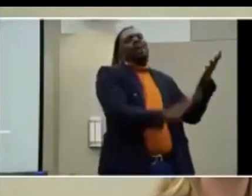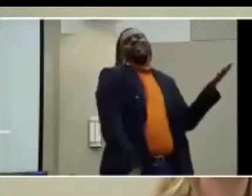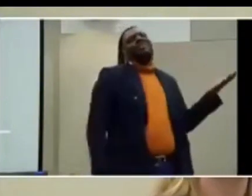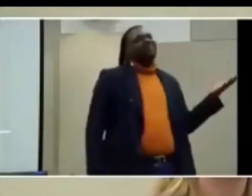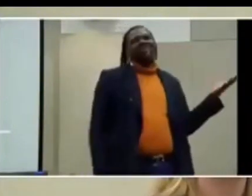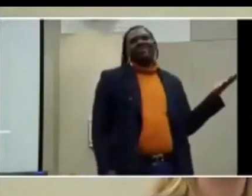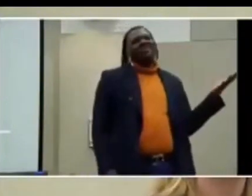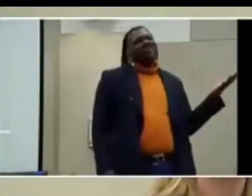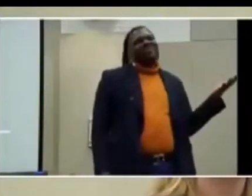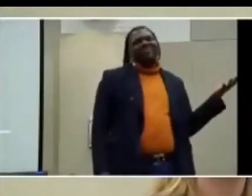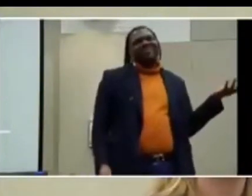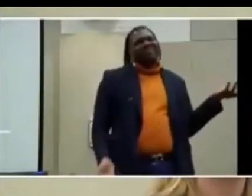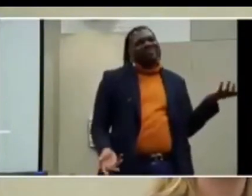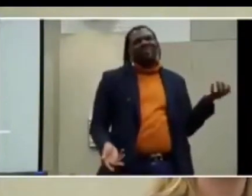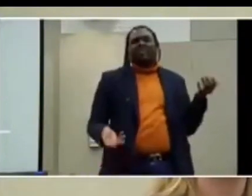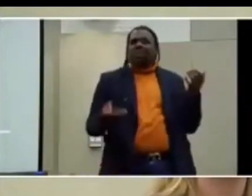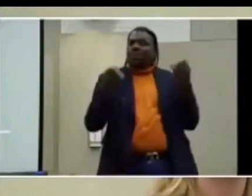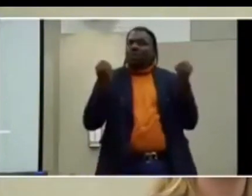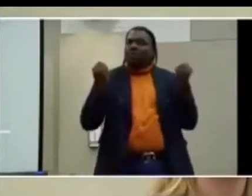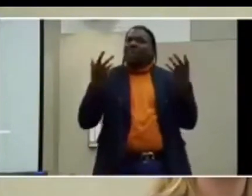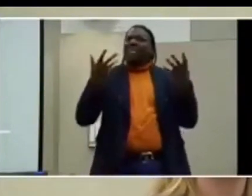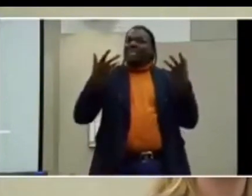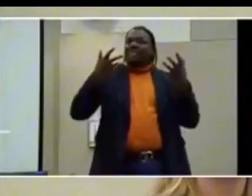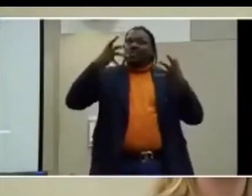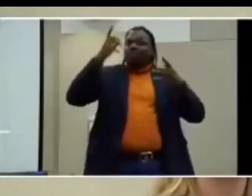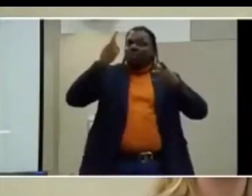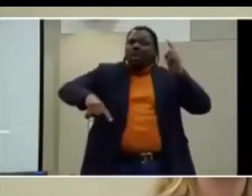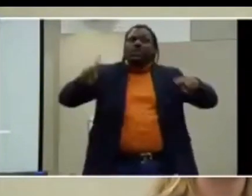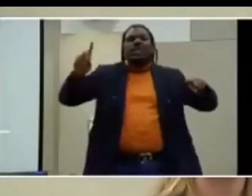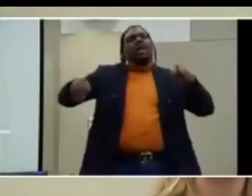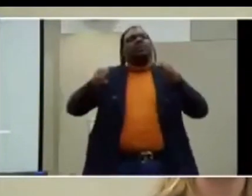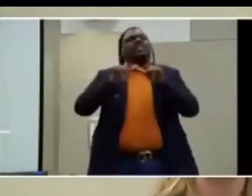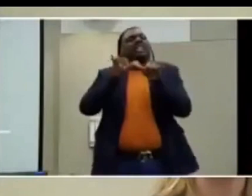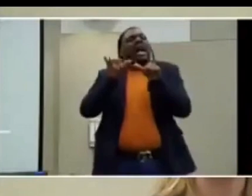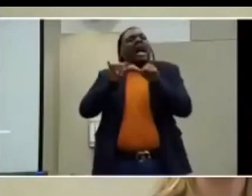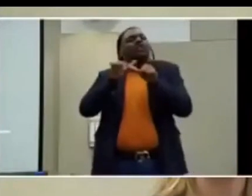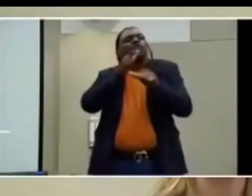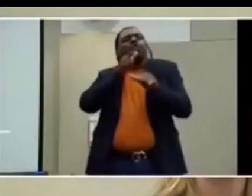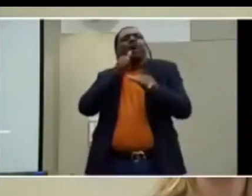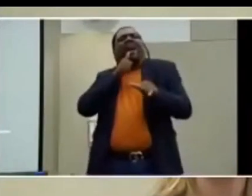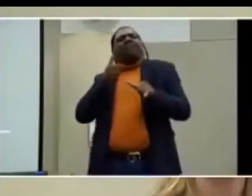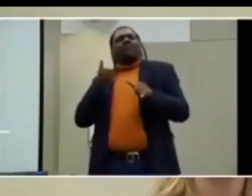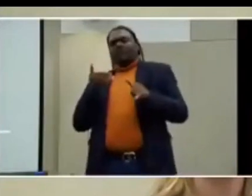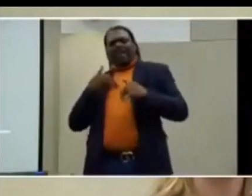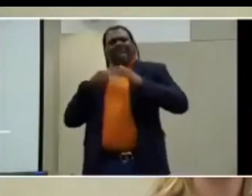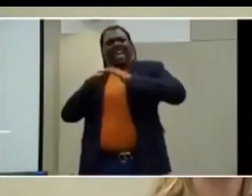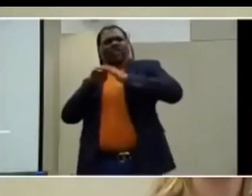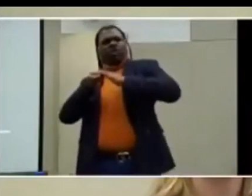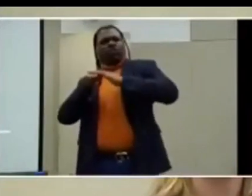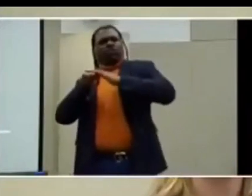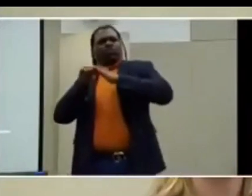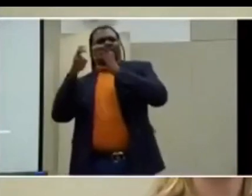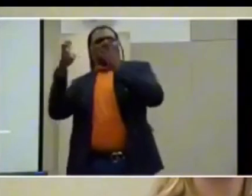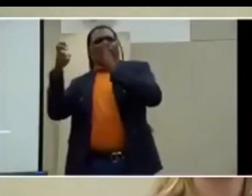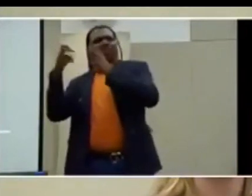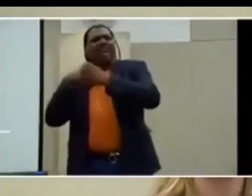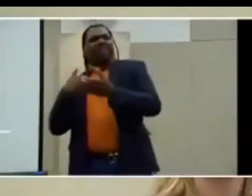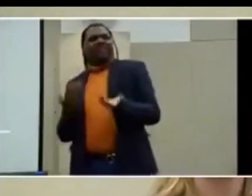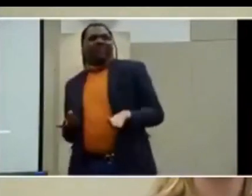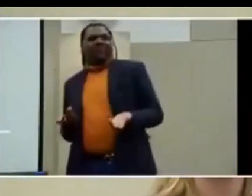certainly doesn't contemplate the very many people of size who have access issues as well. And